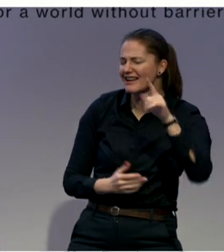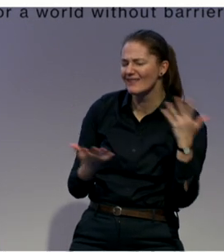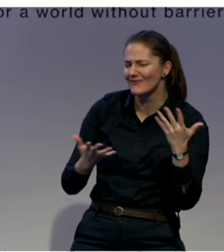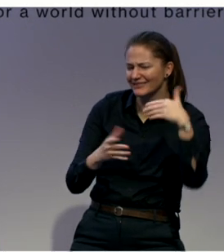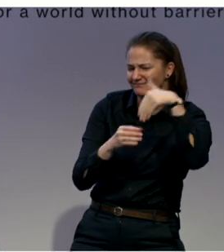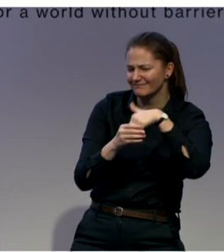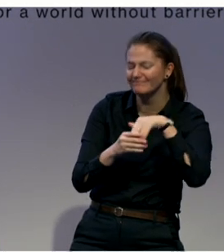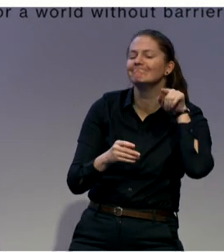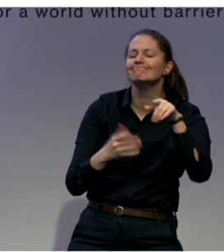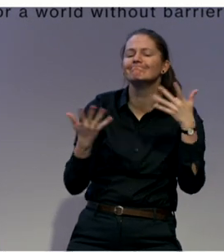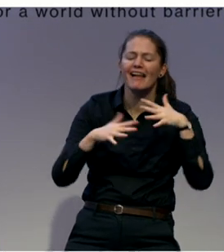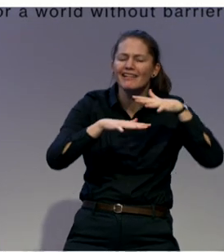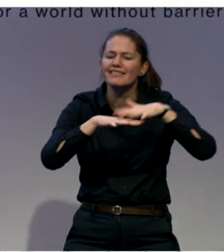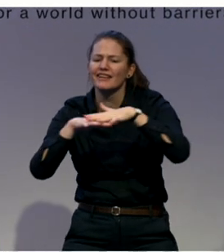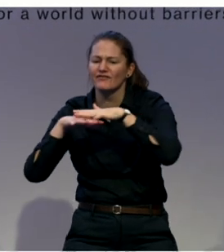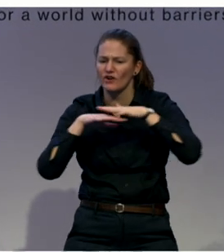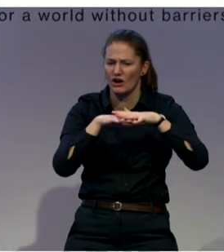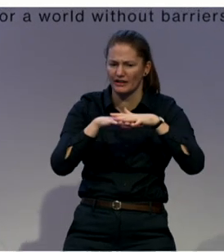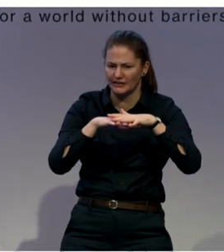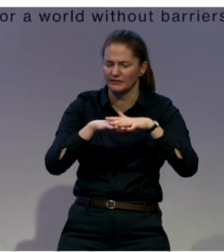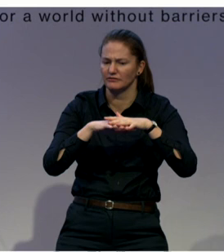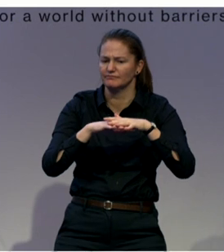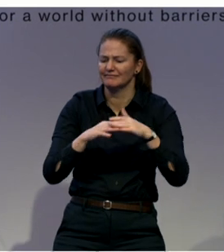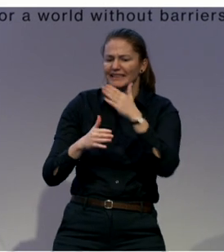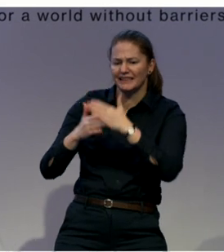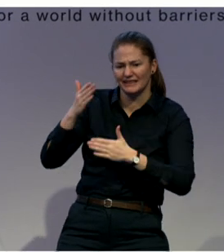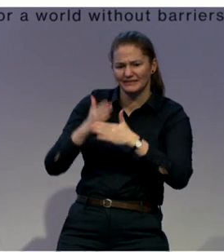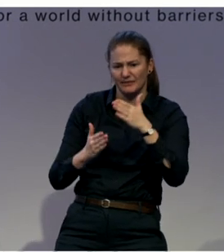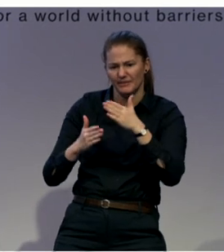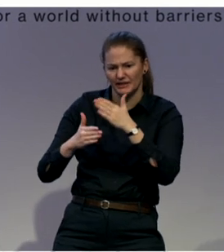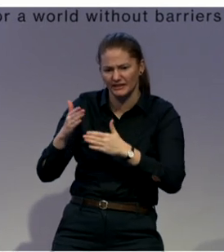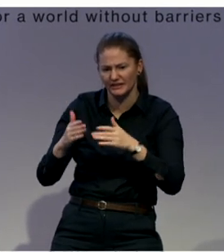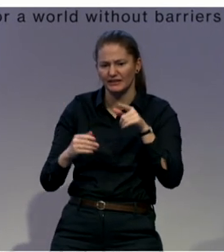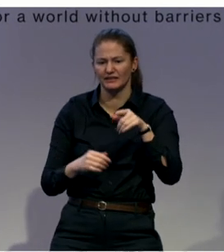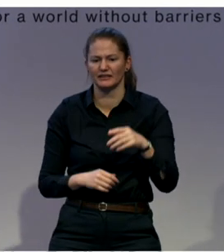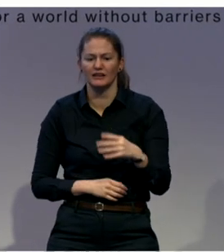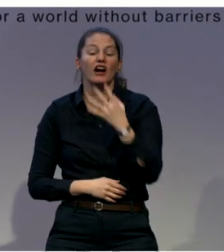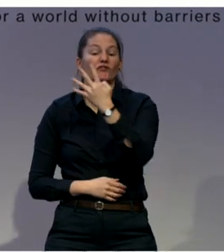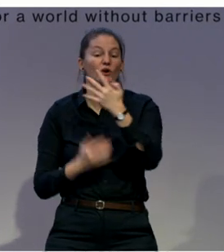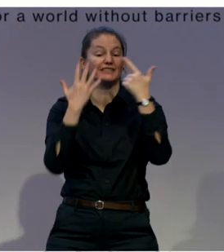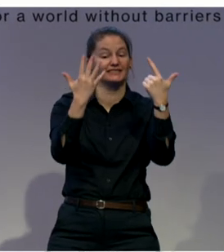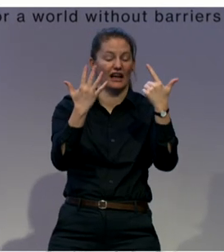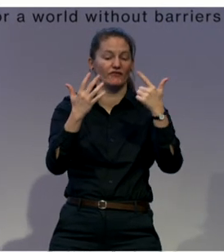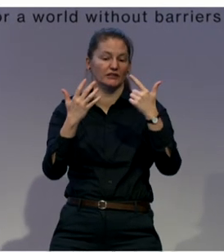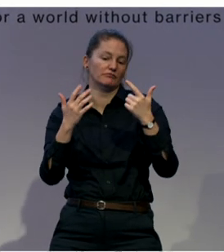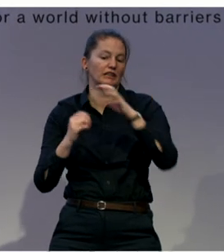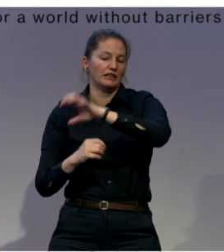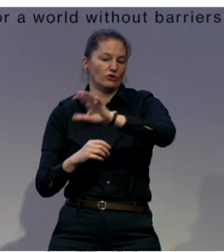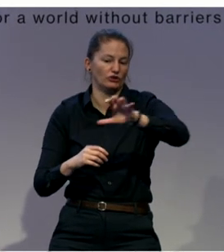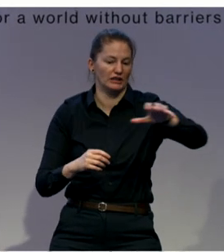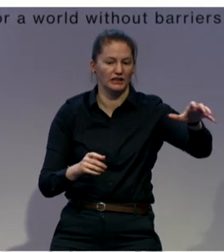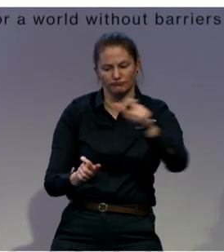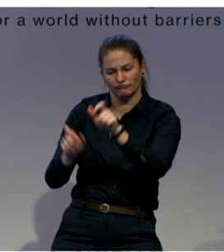members in 47 countries. So this means that we actually connect disabled people and disabled people organizations